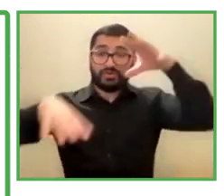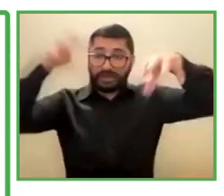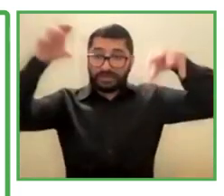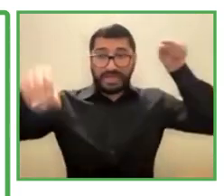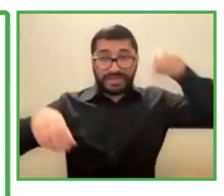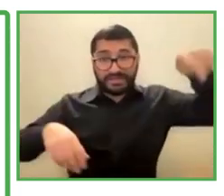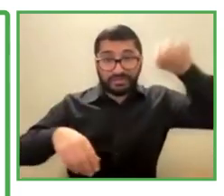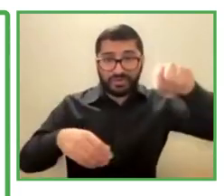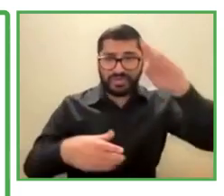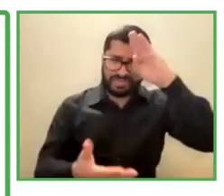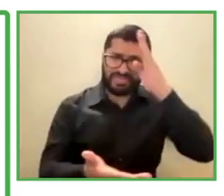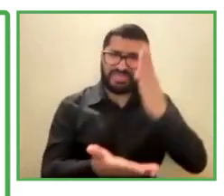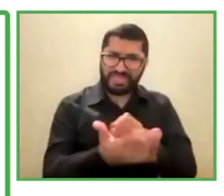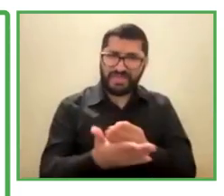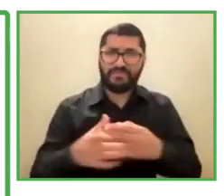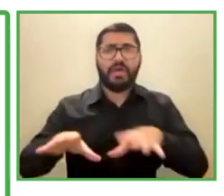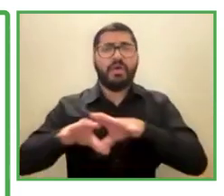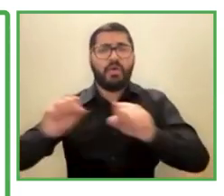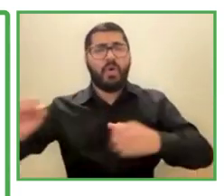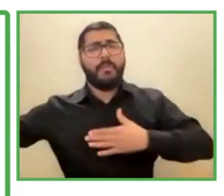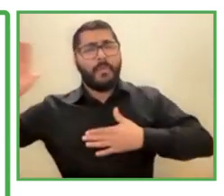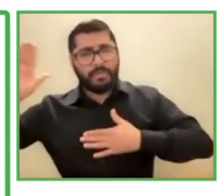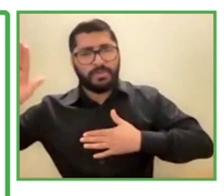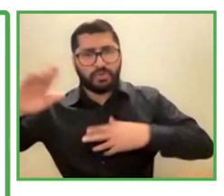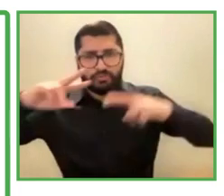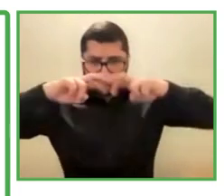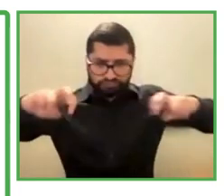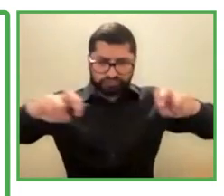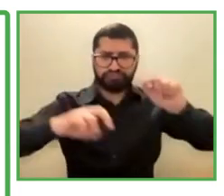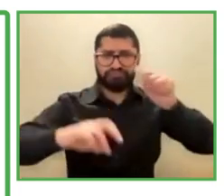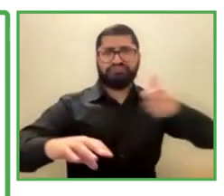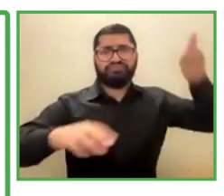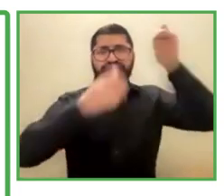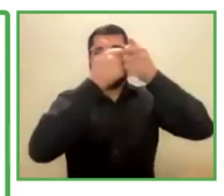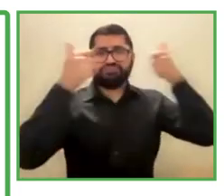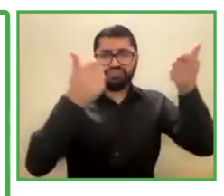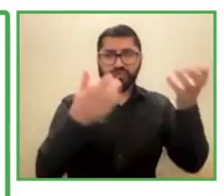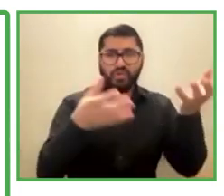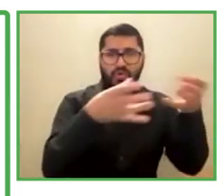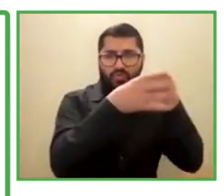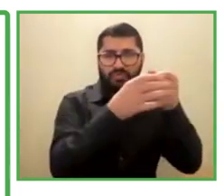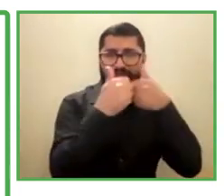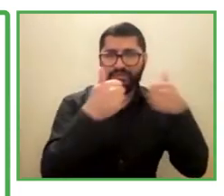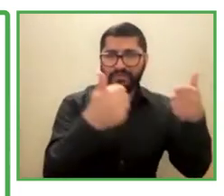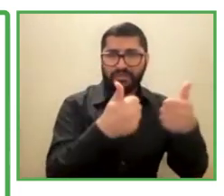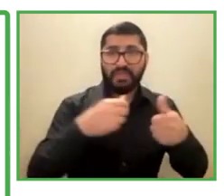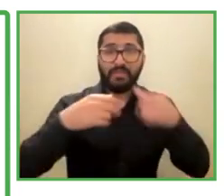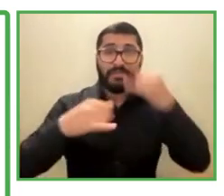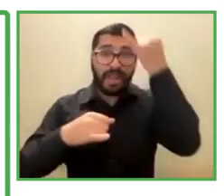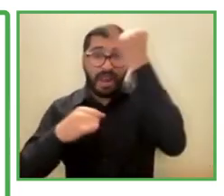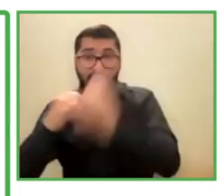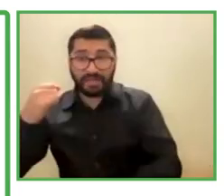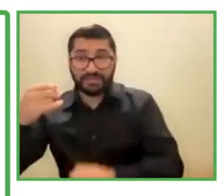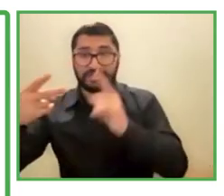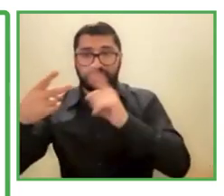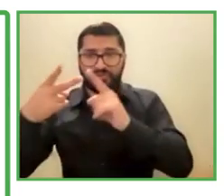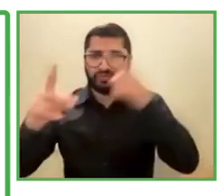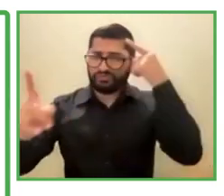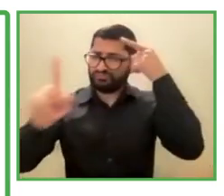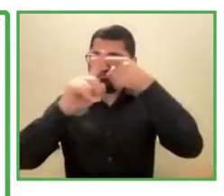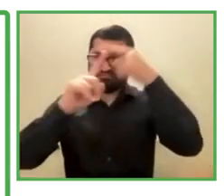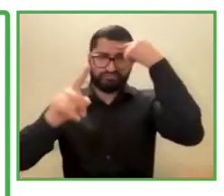We need to have general management on board and the board then to break